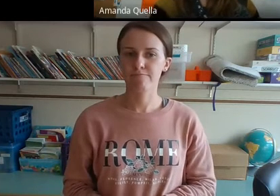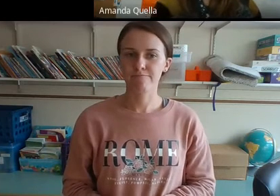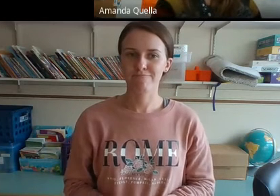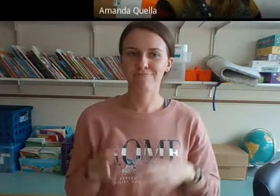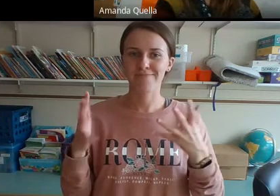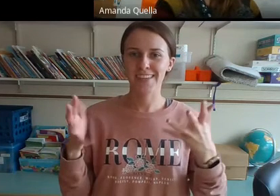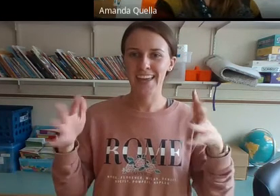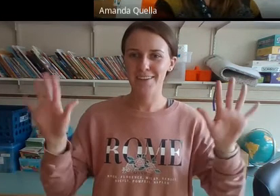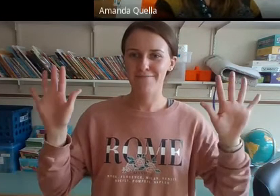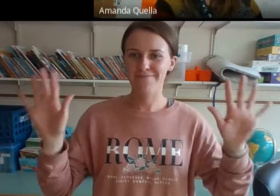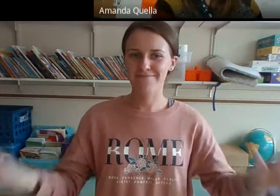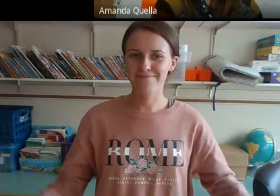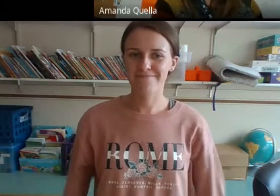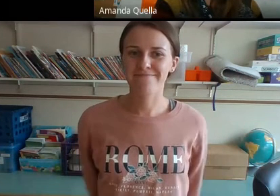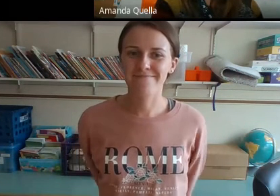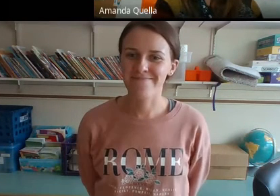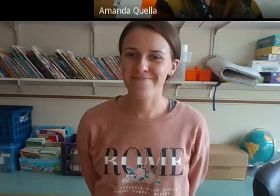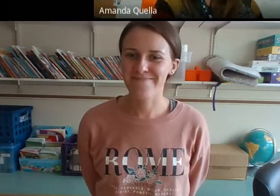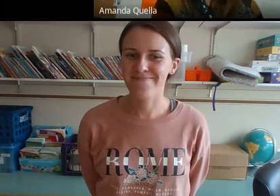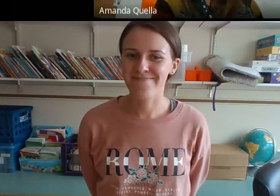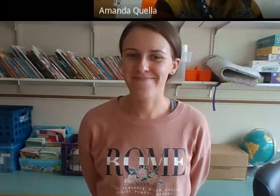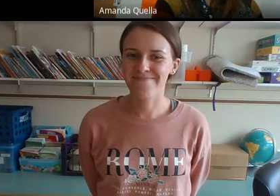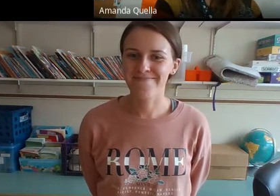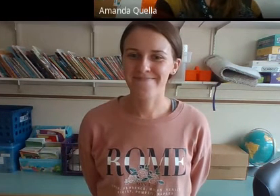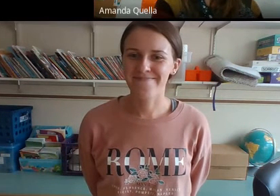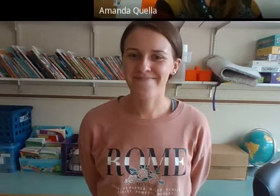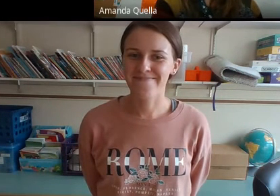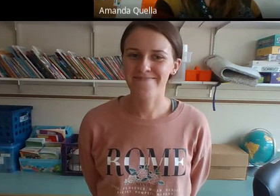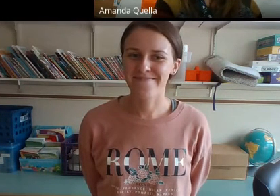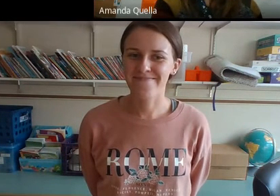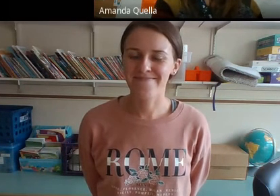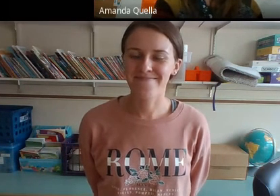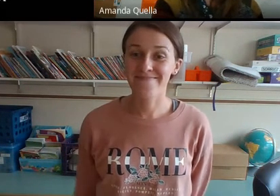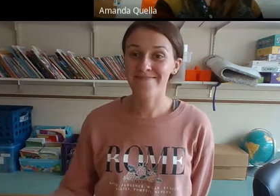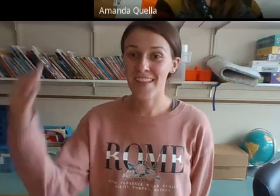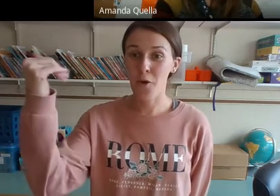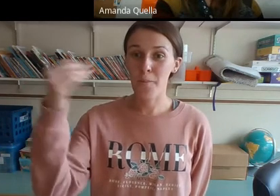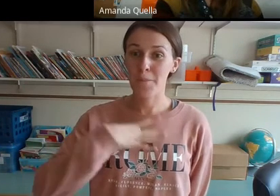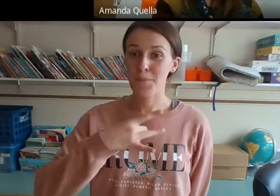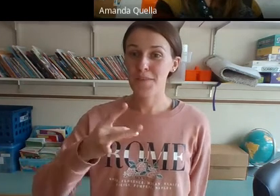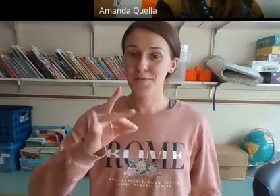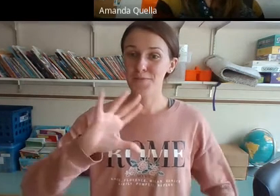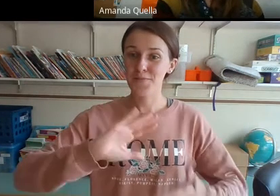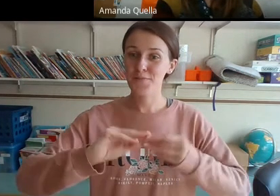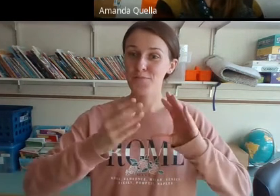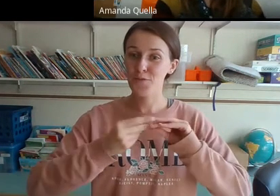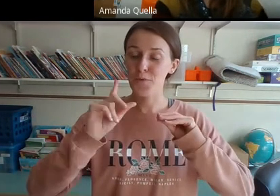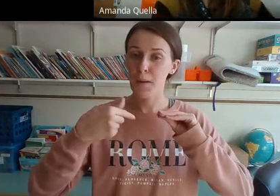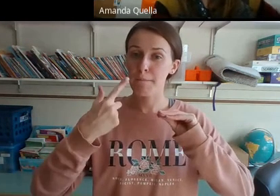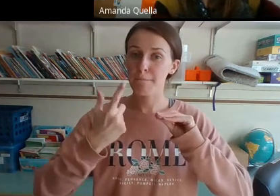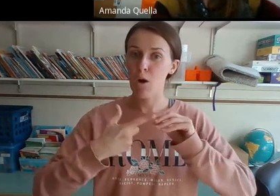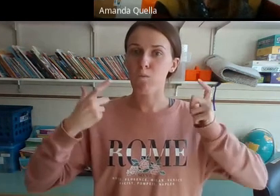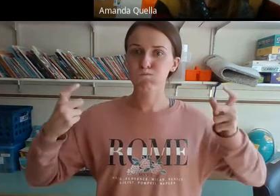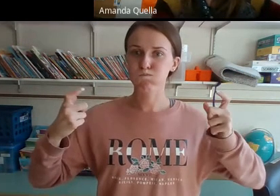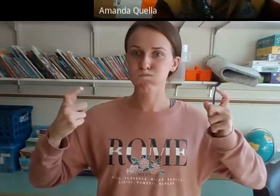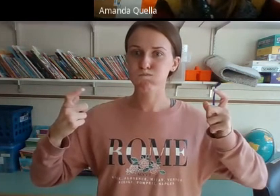And that's the end of our story. I hope you enjoyed it about the big